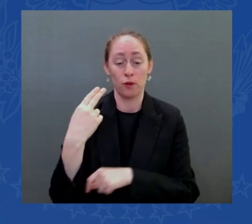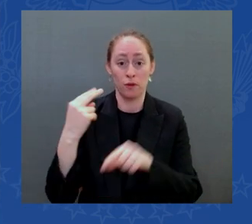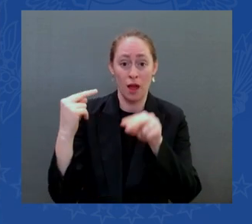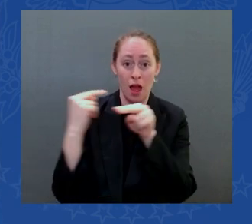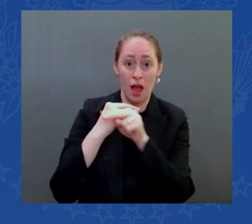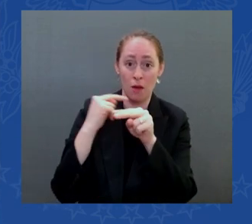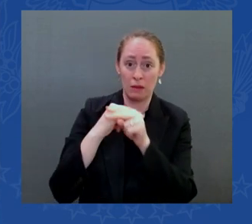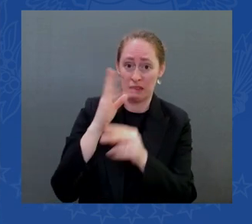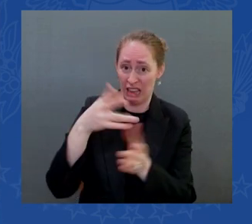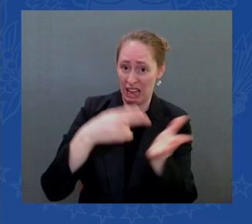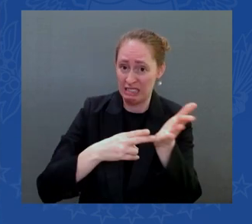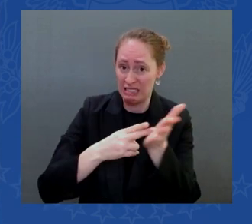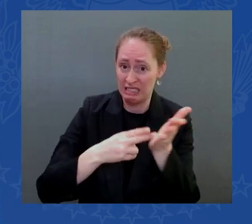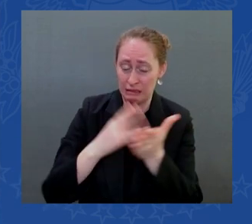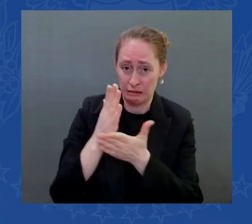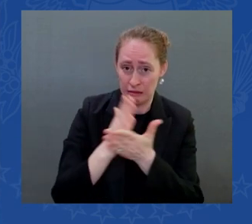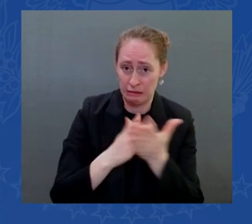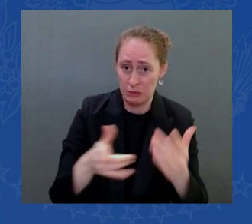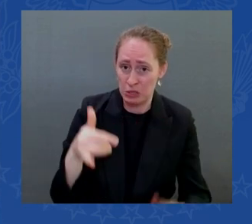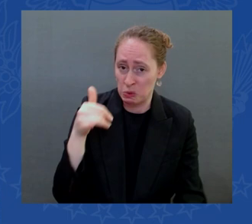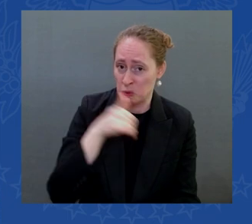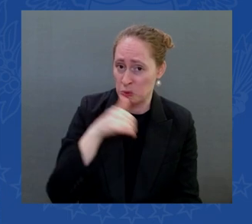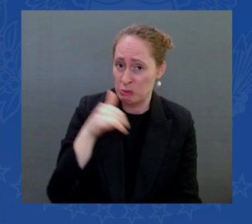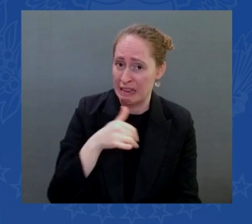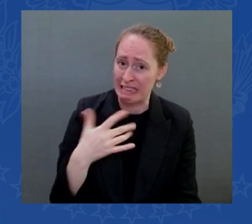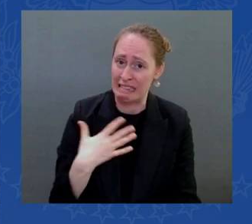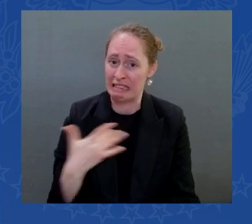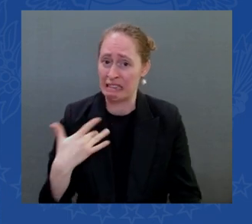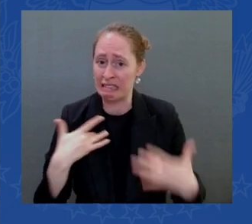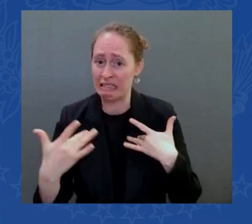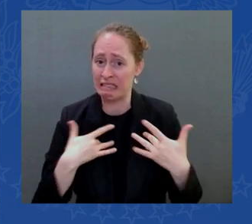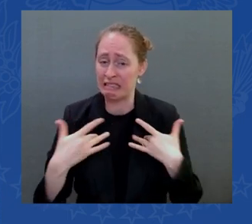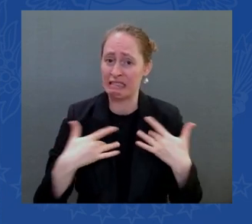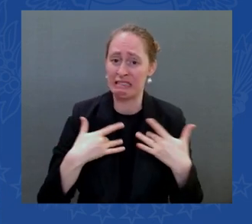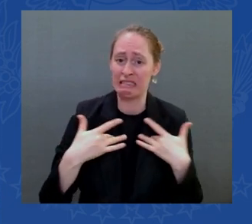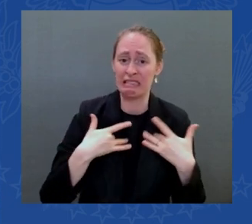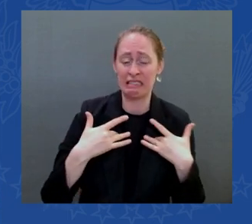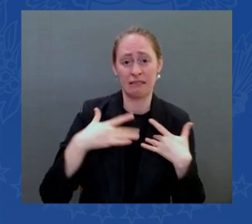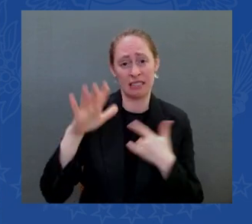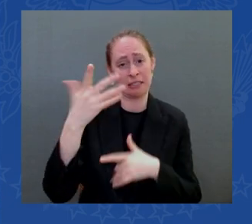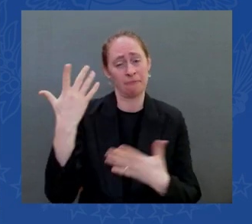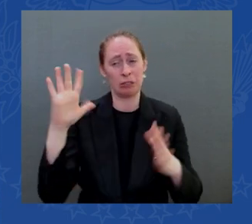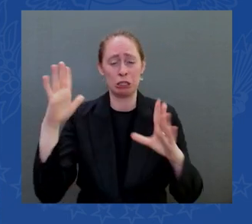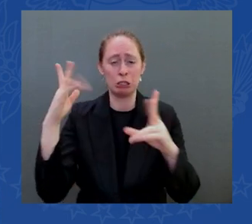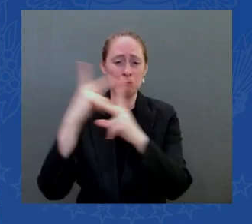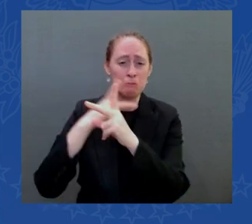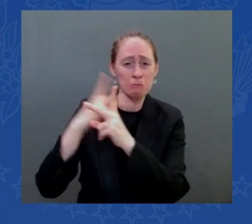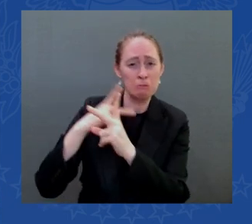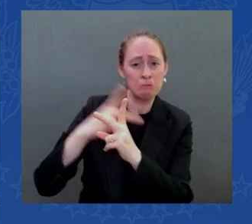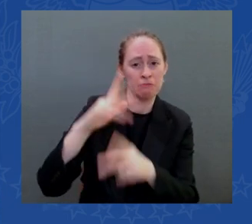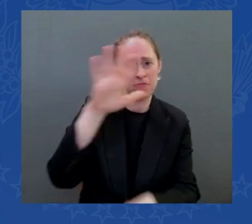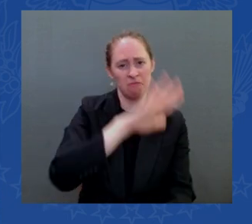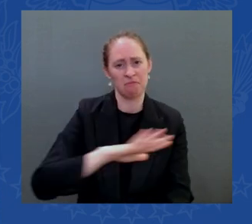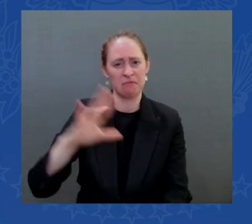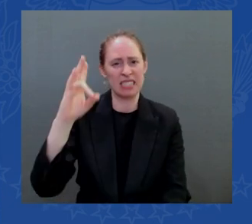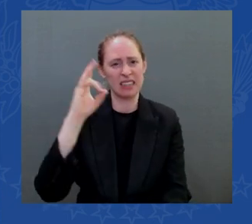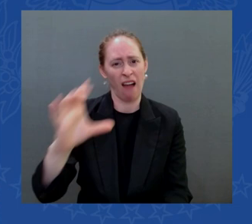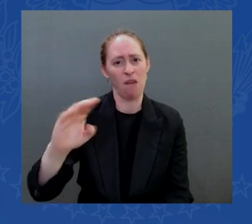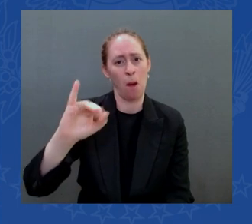700 miles that need repairs cost new hampshire drivers at least an average of